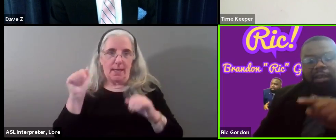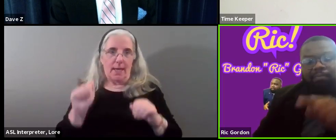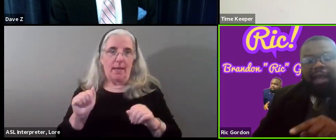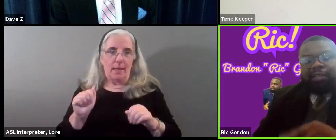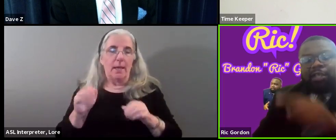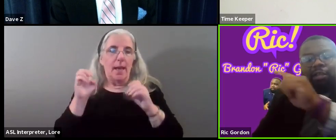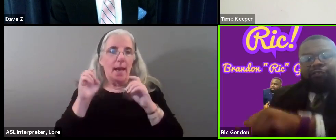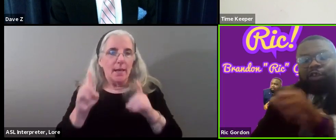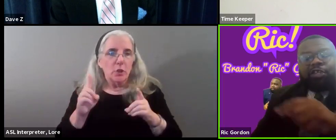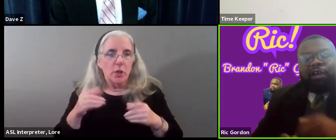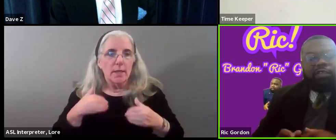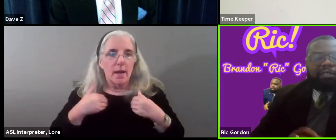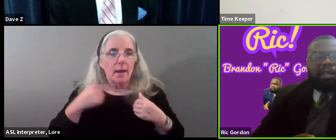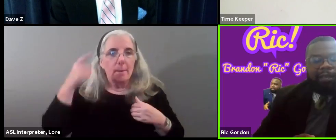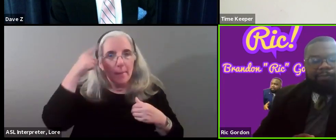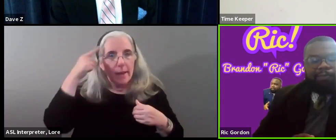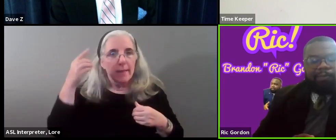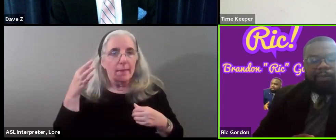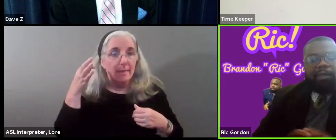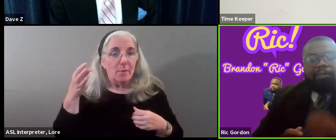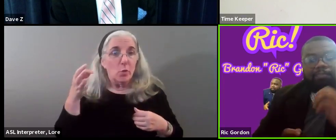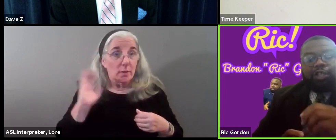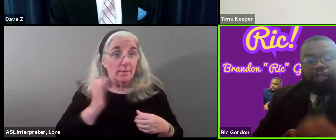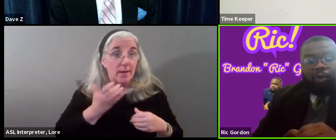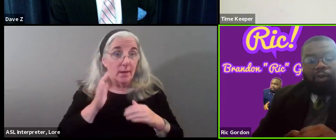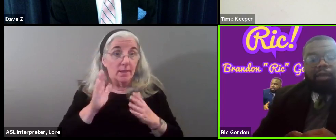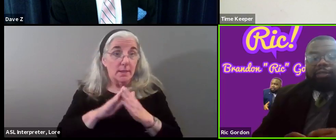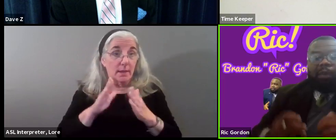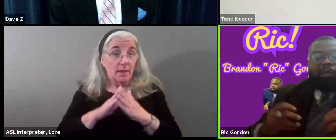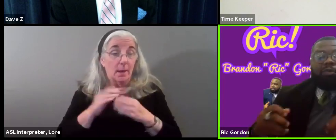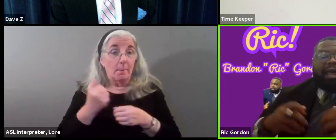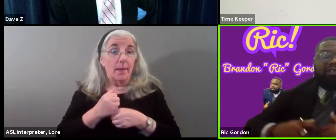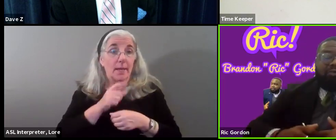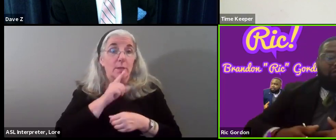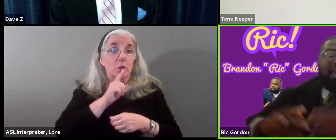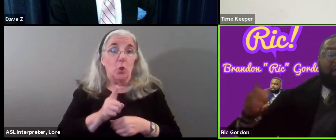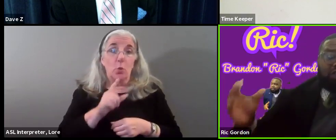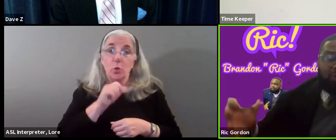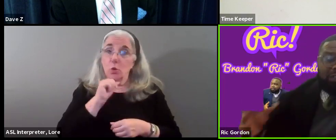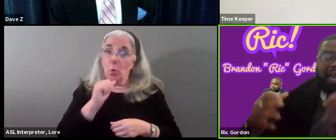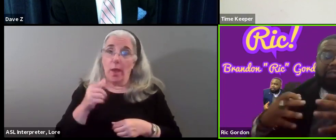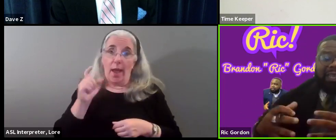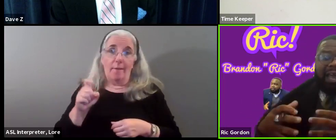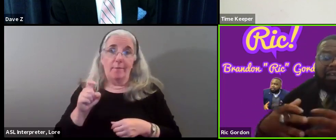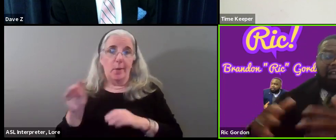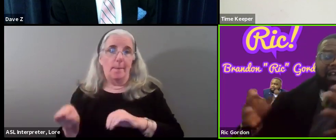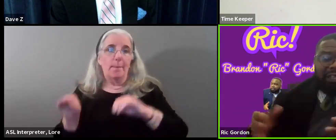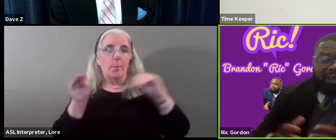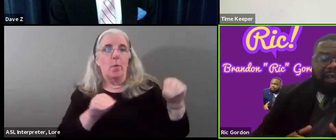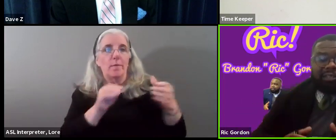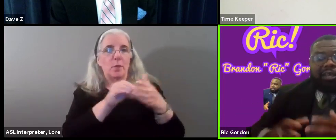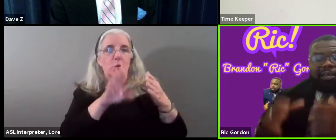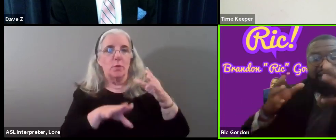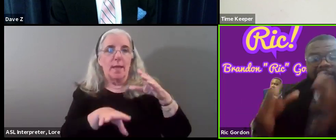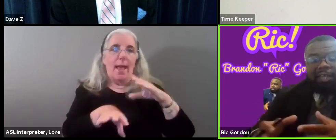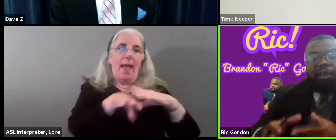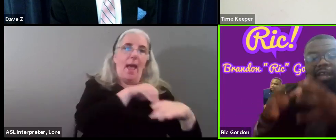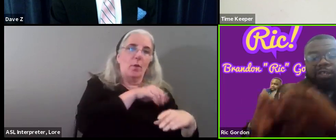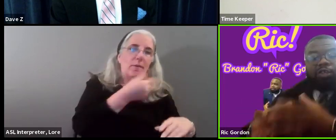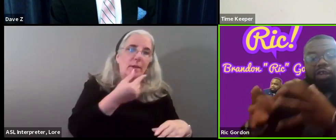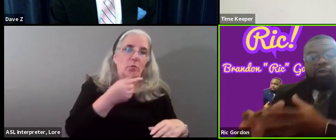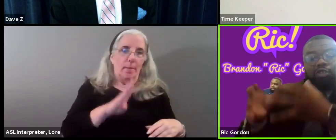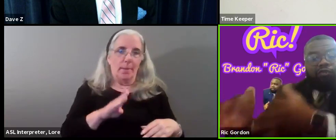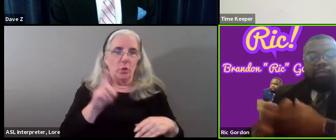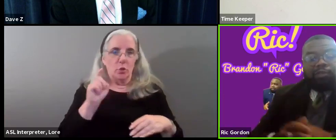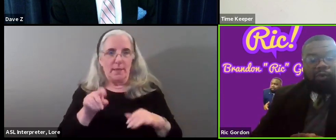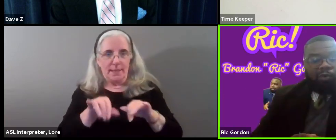educating the young minds, the future of the city to make sure that we do not have to move any students outside of city lines. They can stay